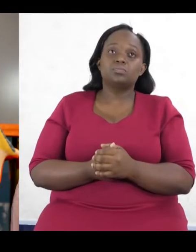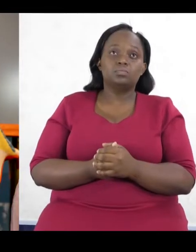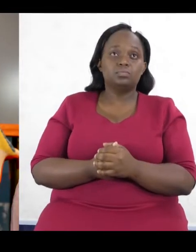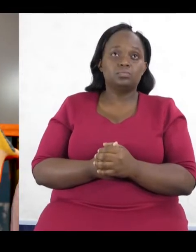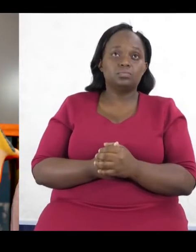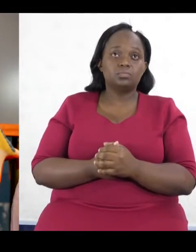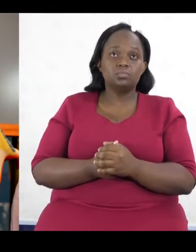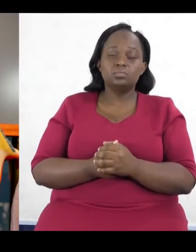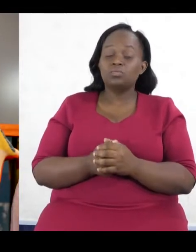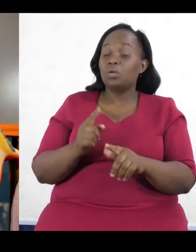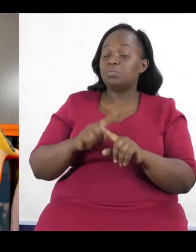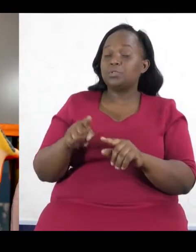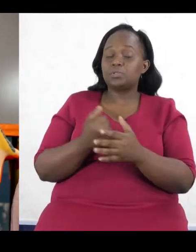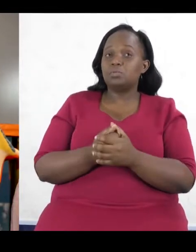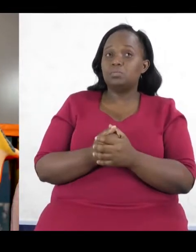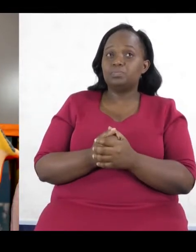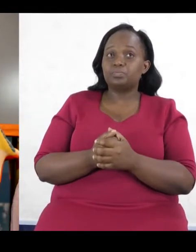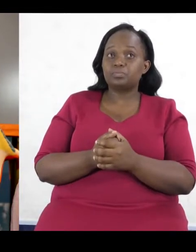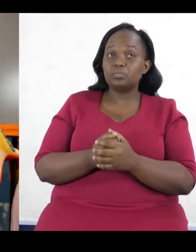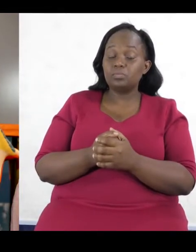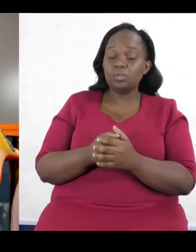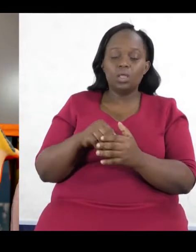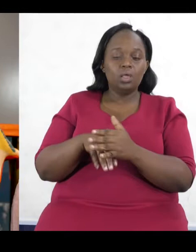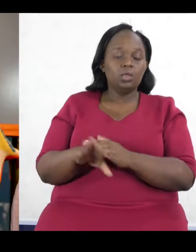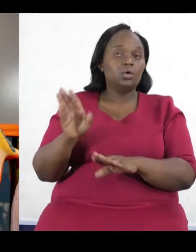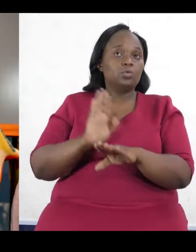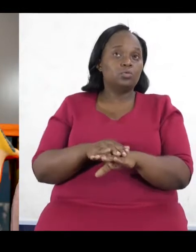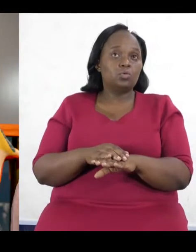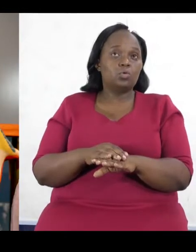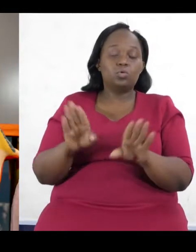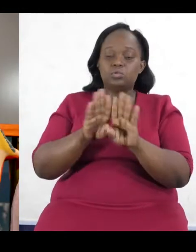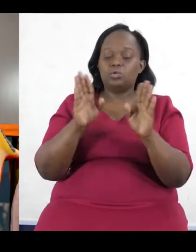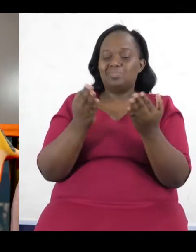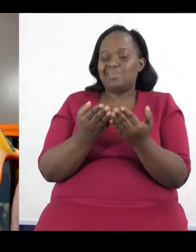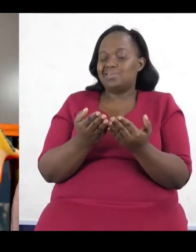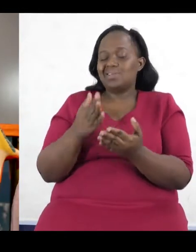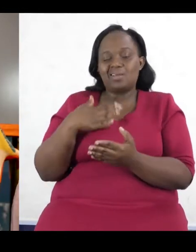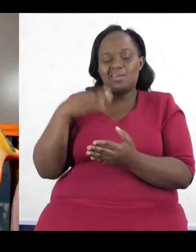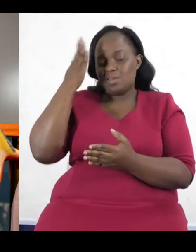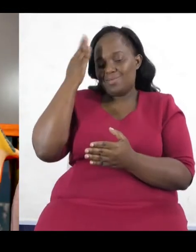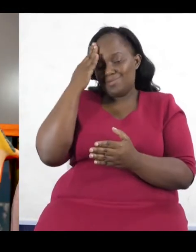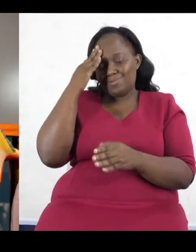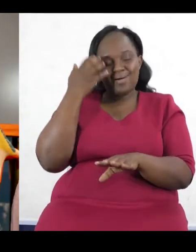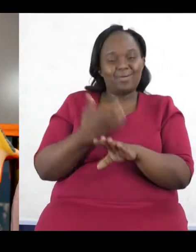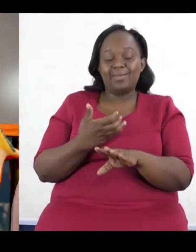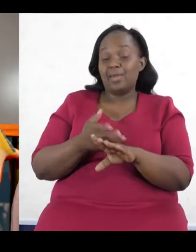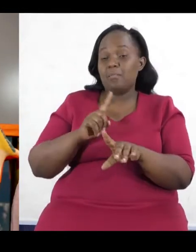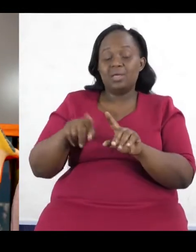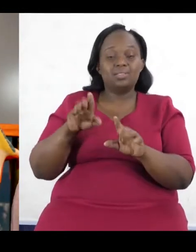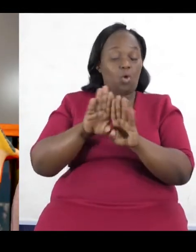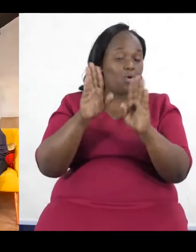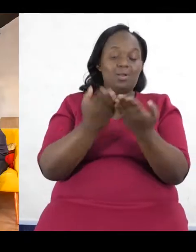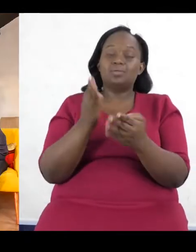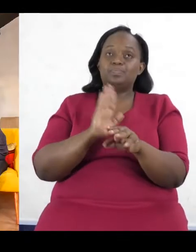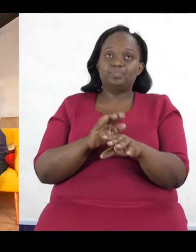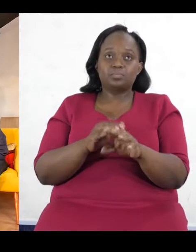ideal world, because we don't live in an ideal world. But in an ideal world, I think the main responsibility that they should be taking